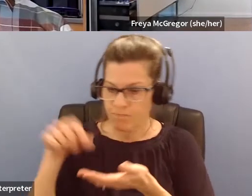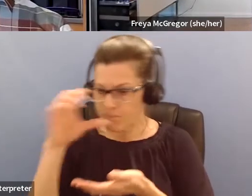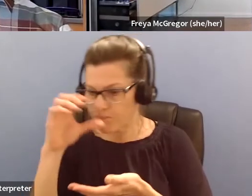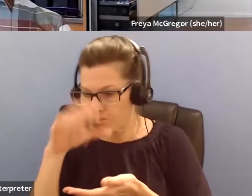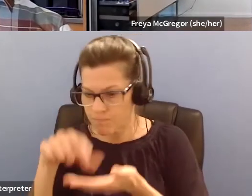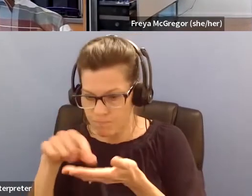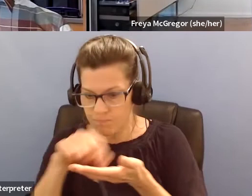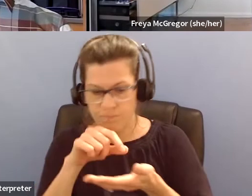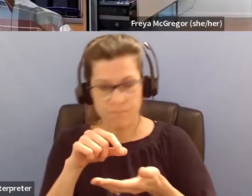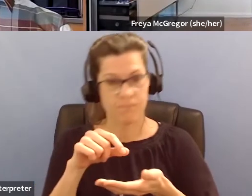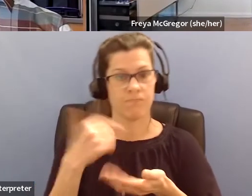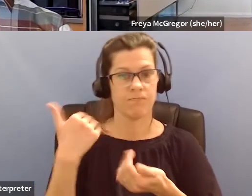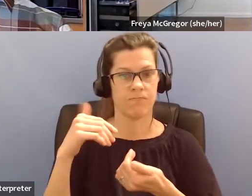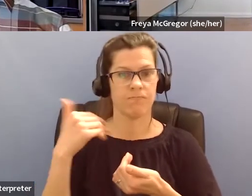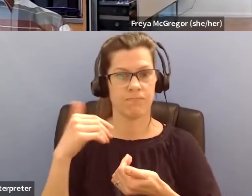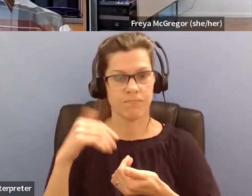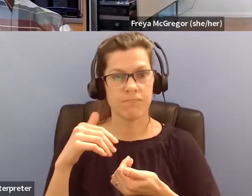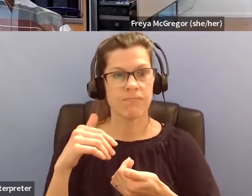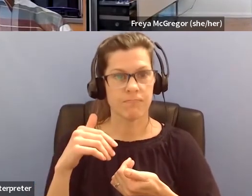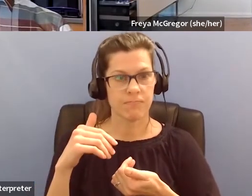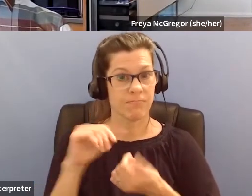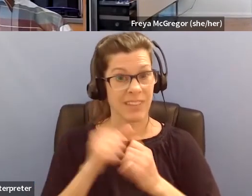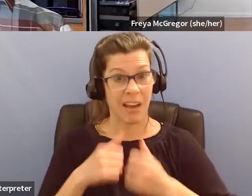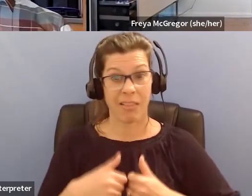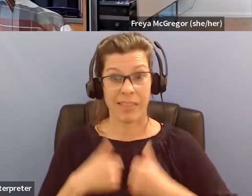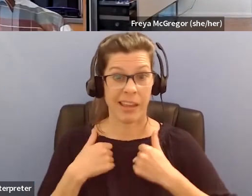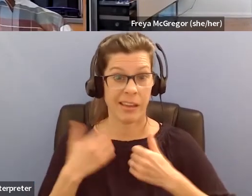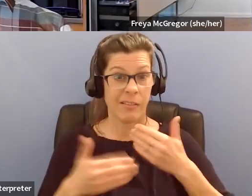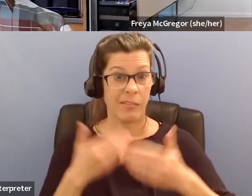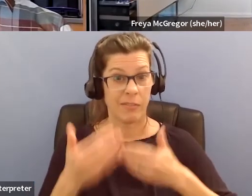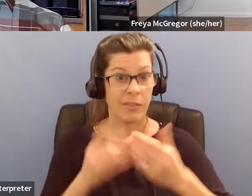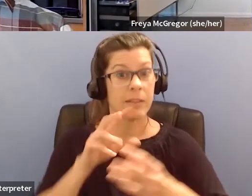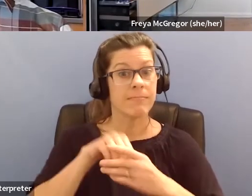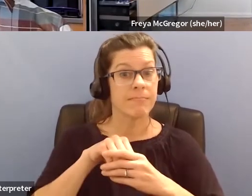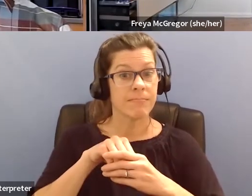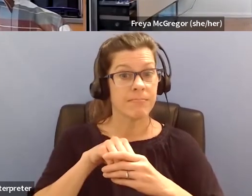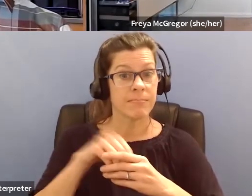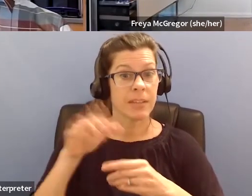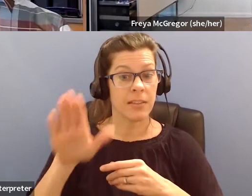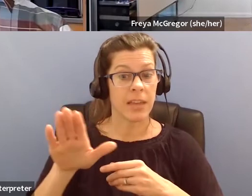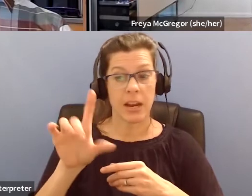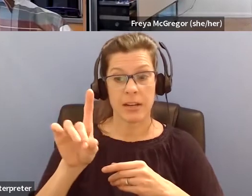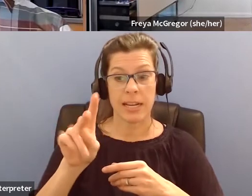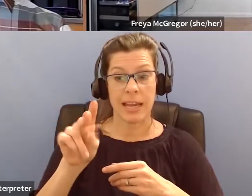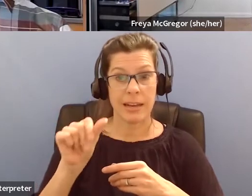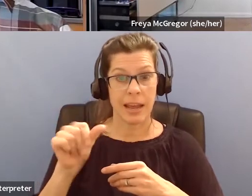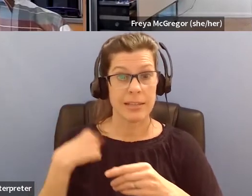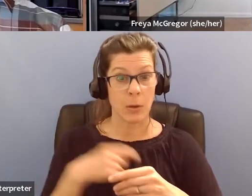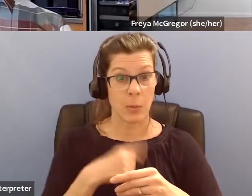inherent in their genes. So we're seeing this little snapshot.